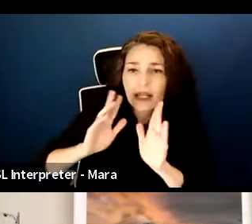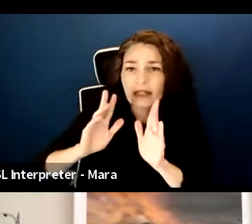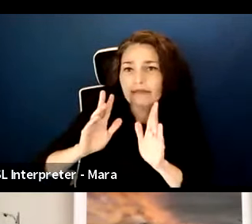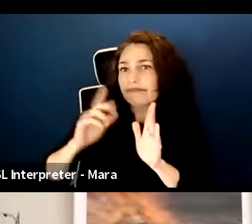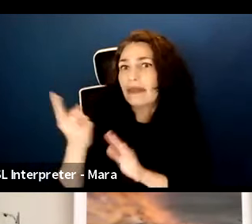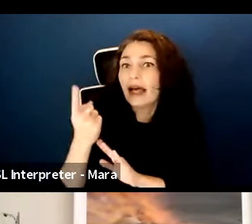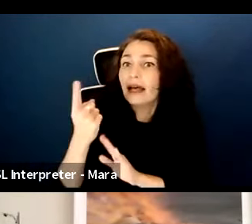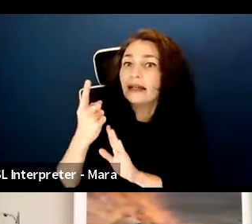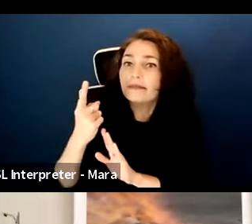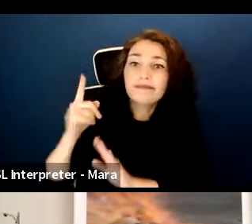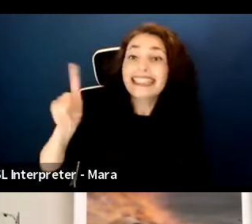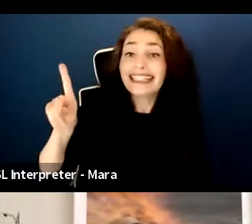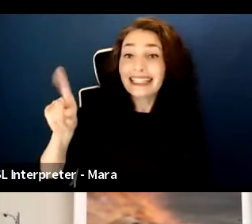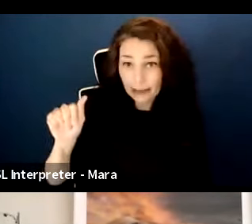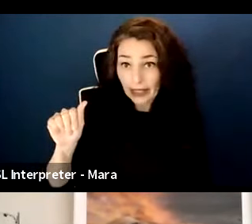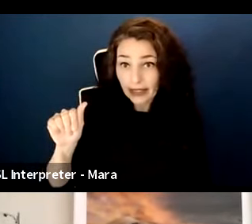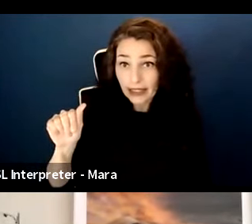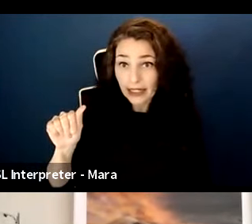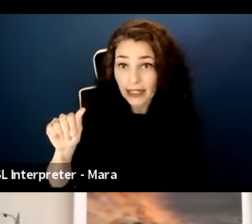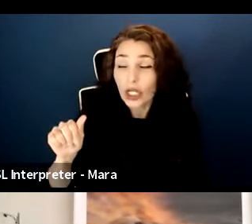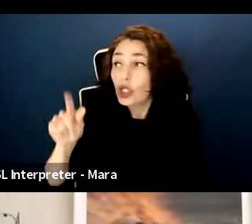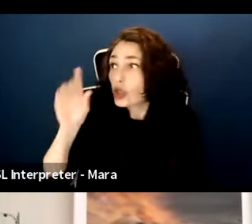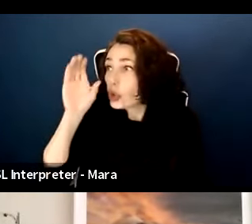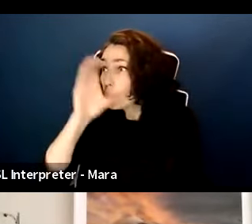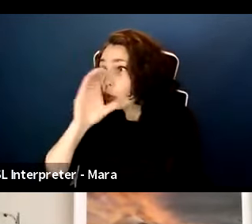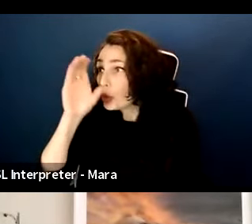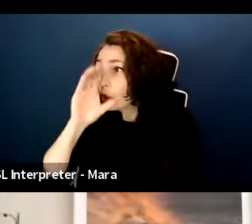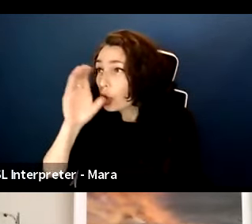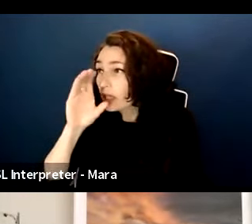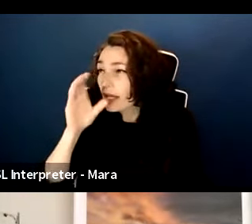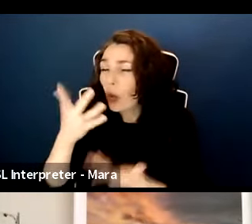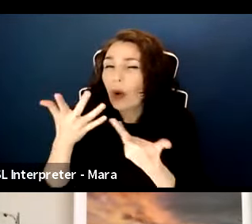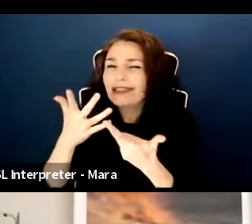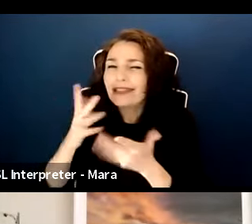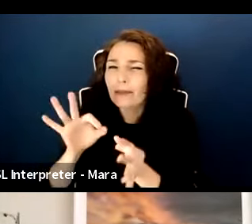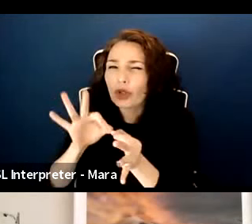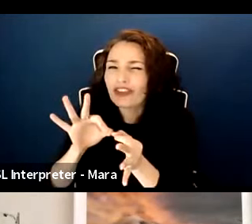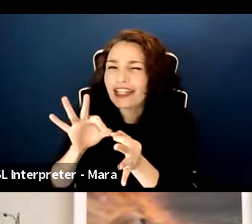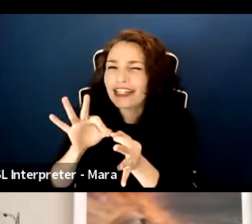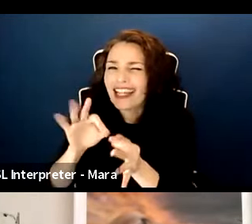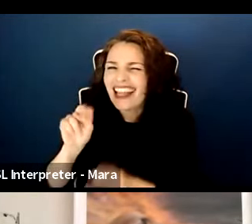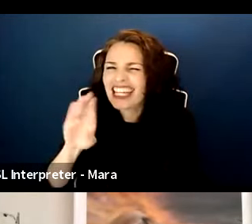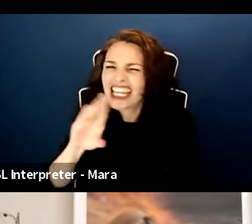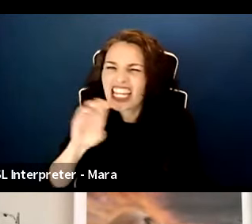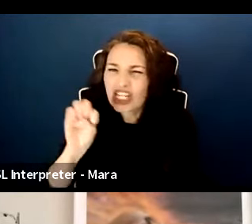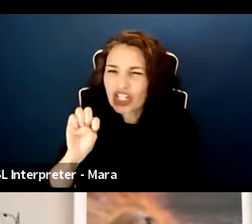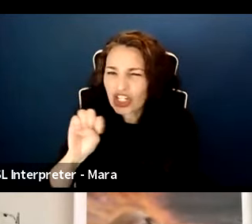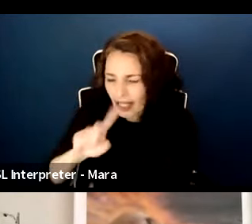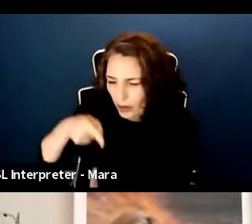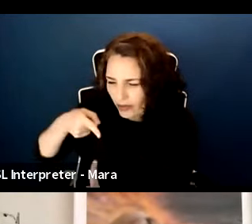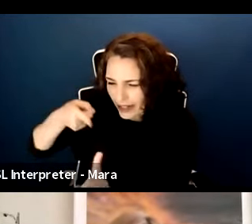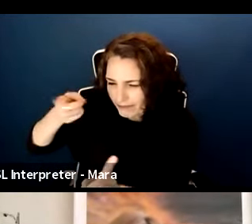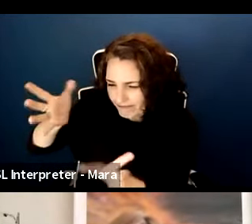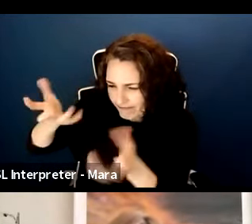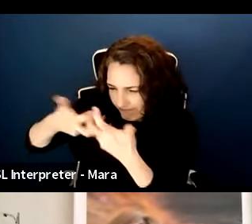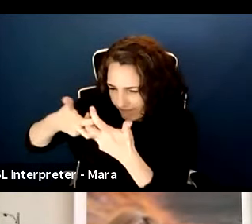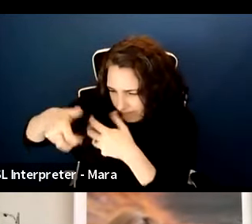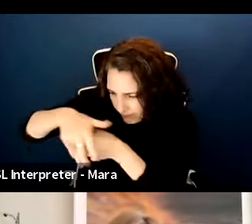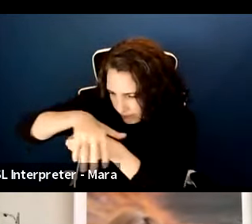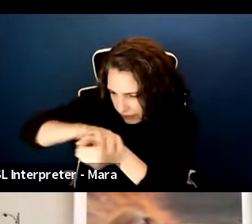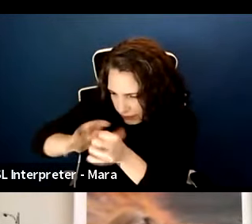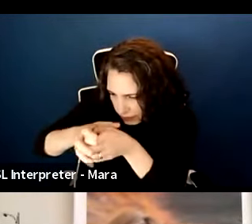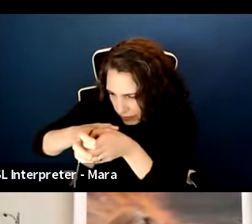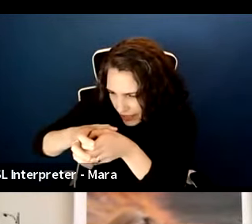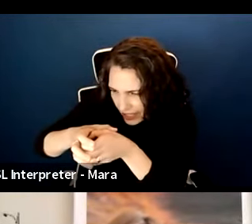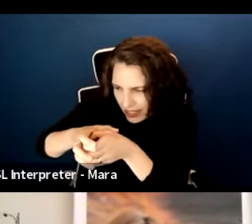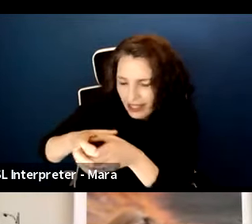for that. So first look for the niche ones that fit what you're doing and then go broader and broader. Because once you've been in one